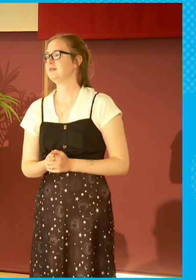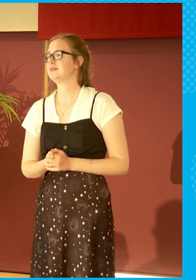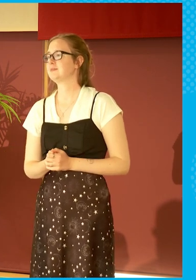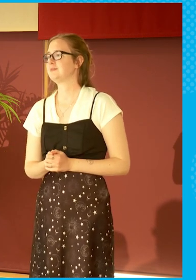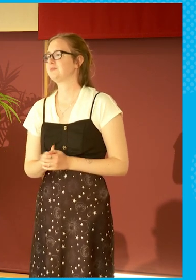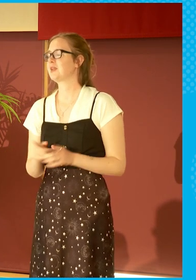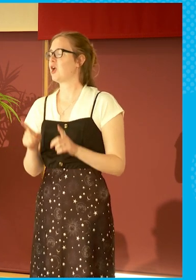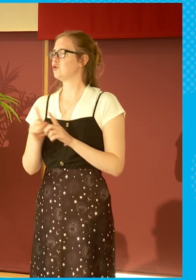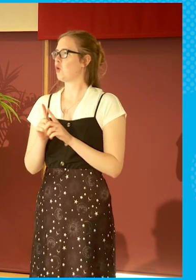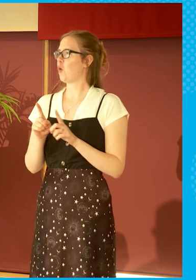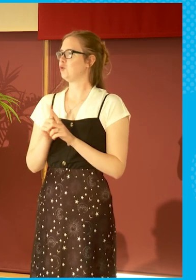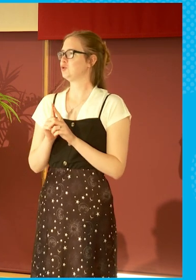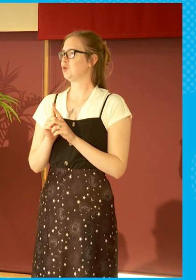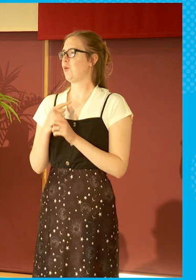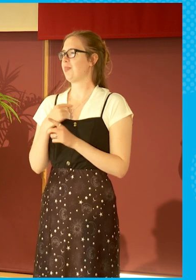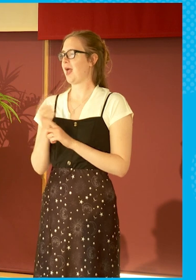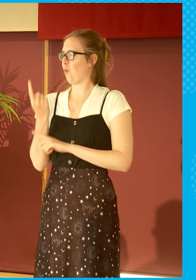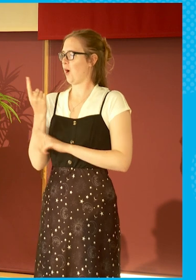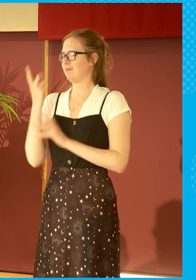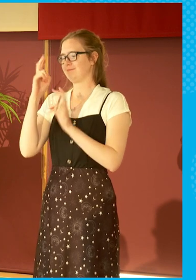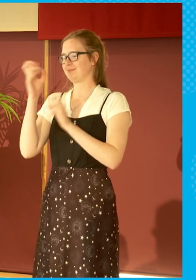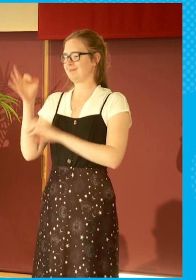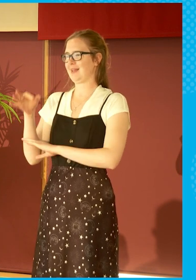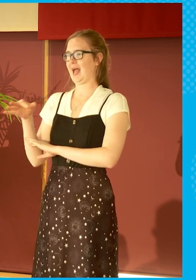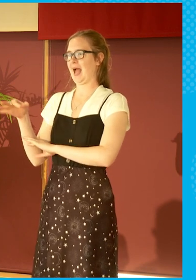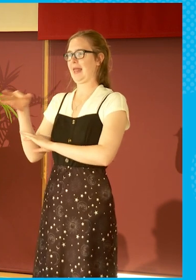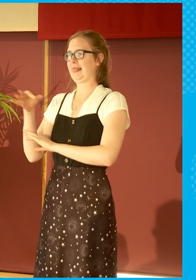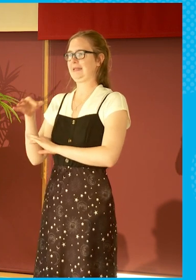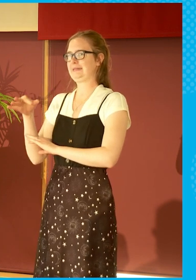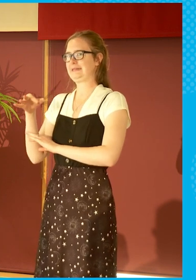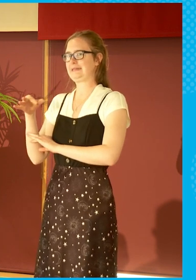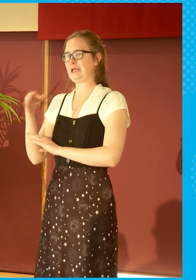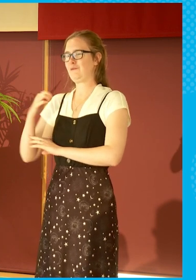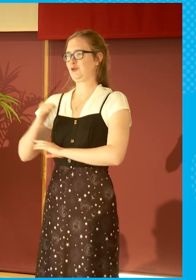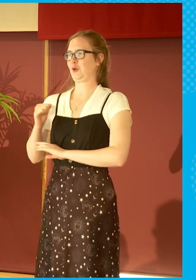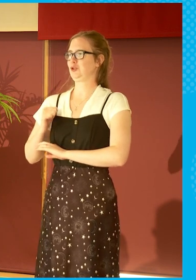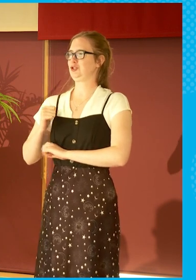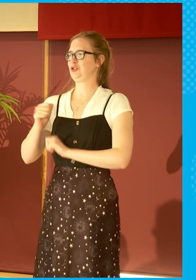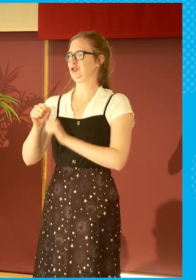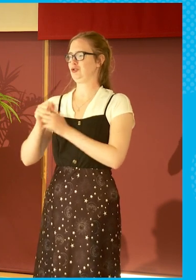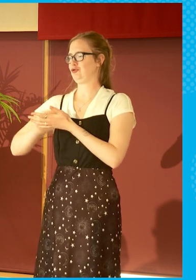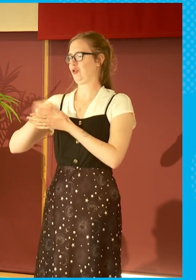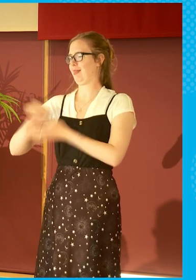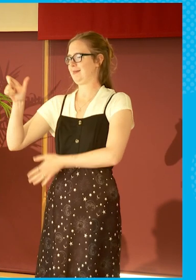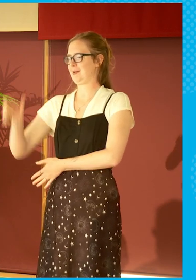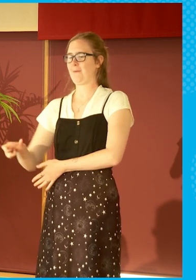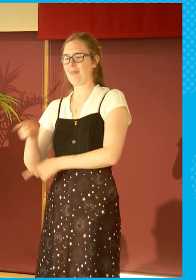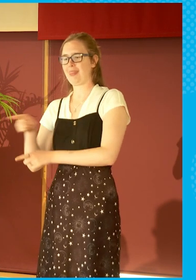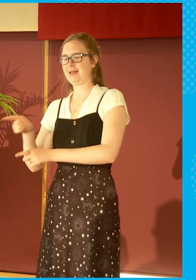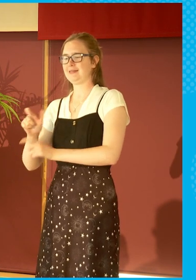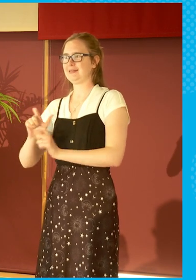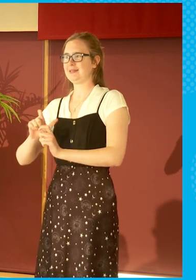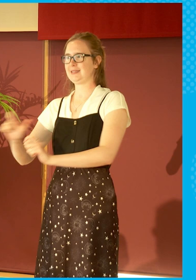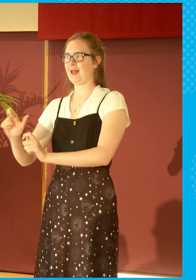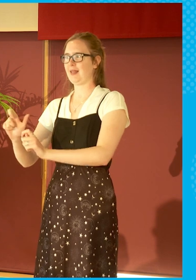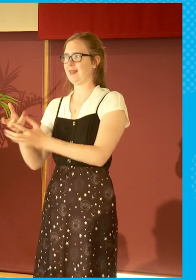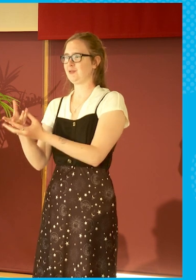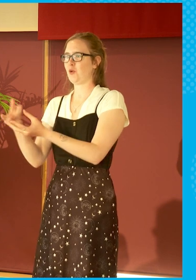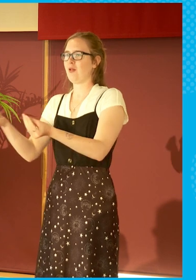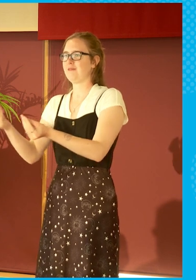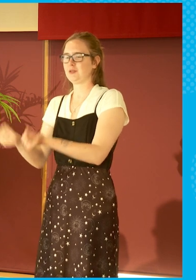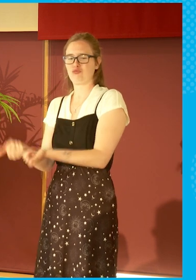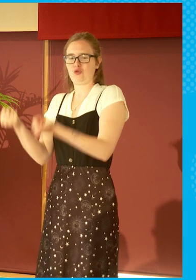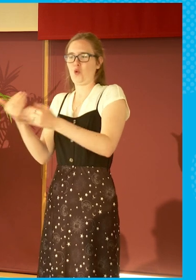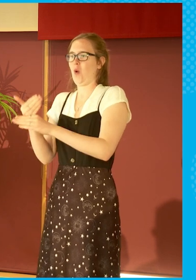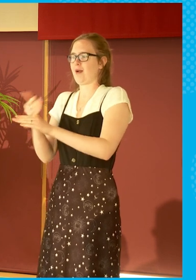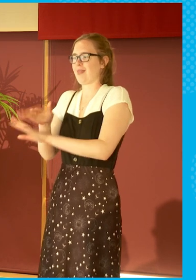It's also like the one island in the scorched earth of Scottish journalism that is still slightly solvent and there's still decent jobs